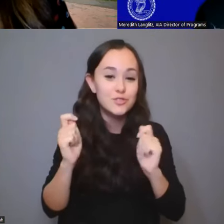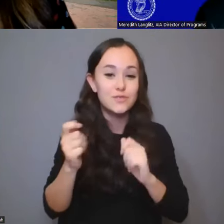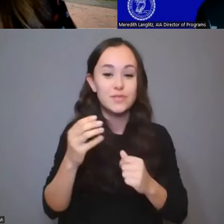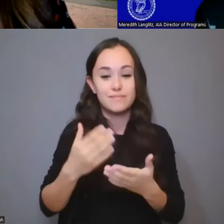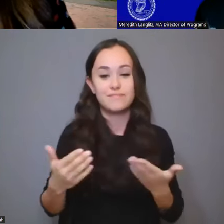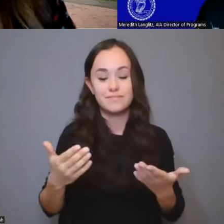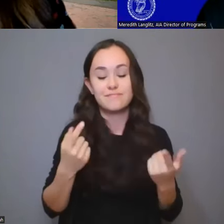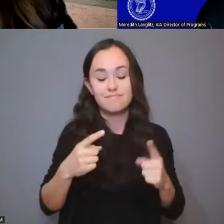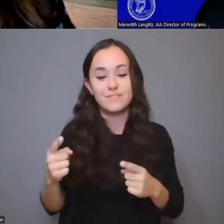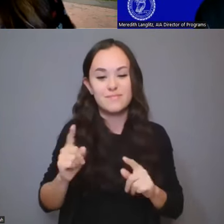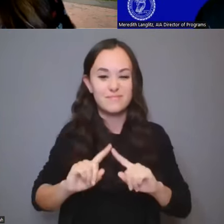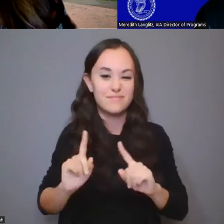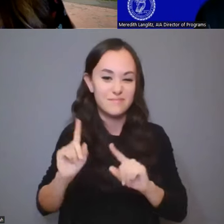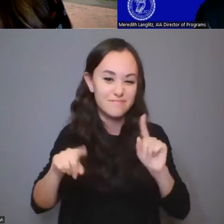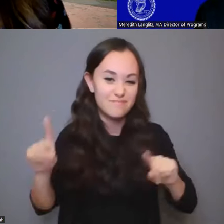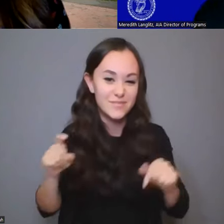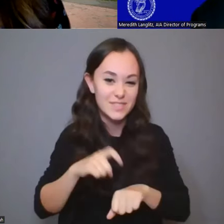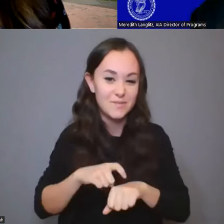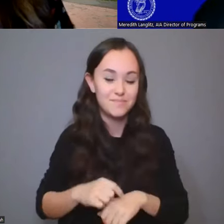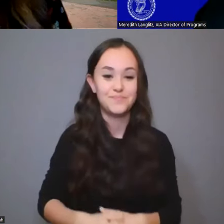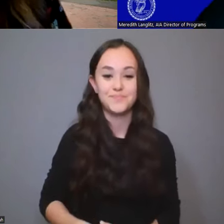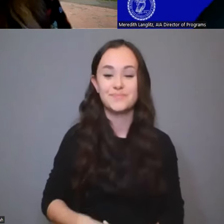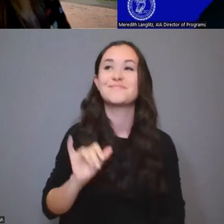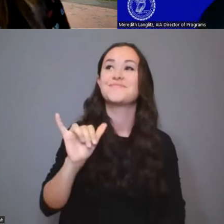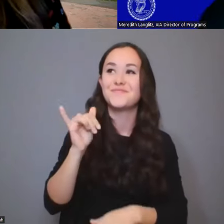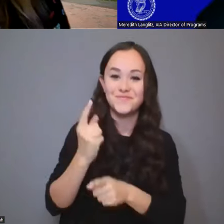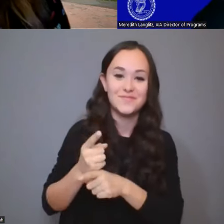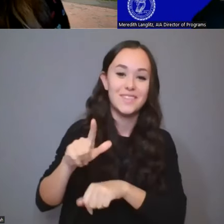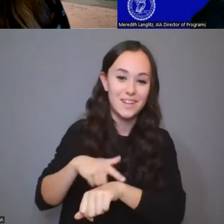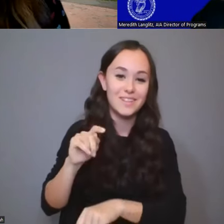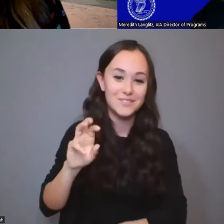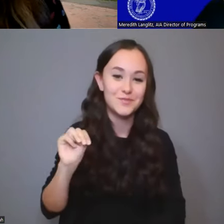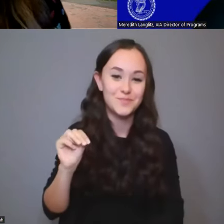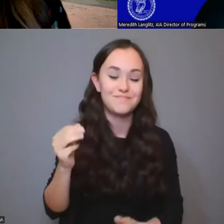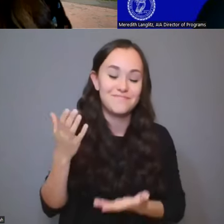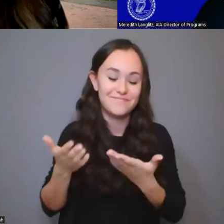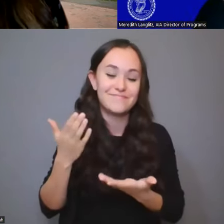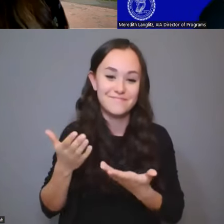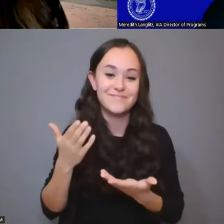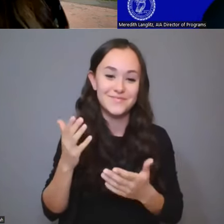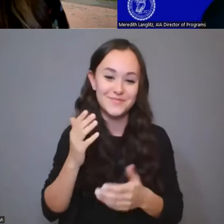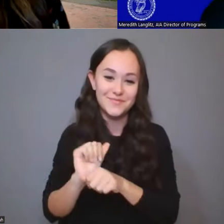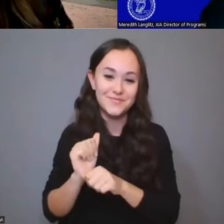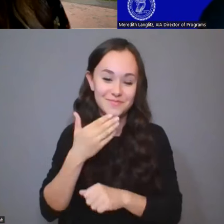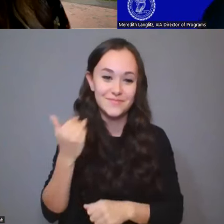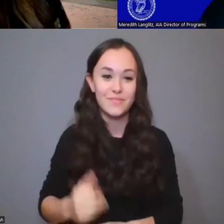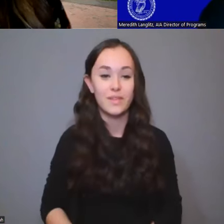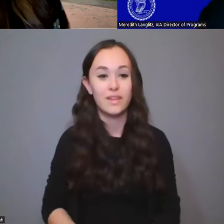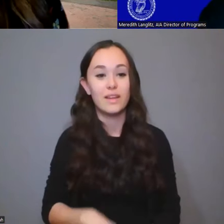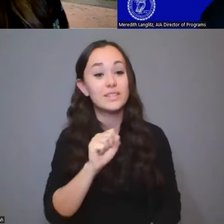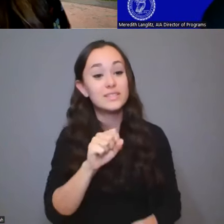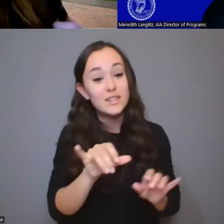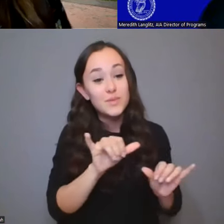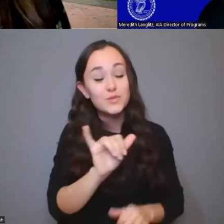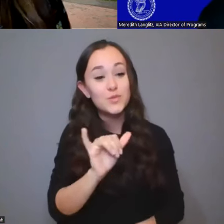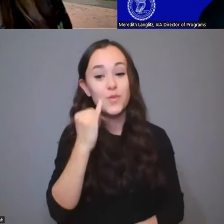Yeah, so longevity could be key if you're on a timeline, for sure. It's also similar to, you know, when you're working on it,